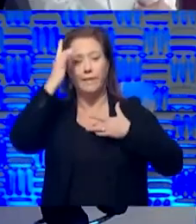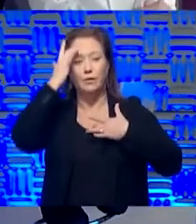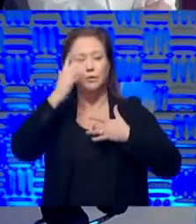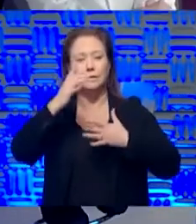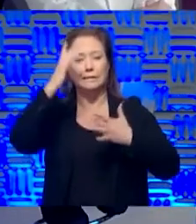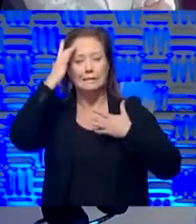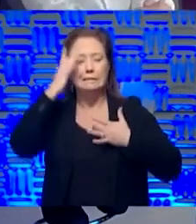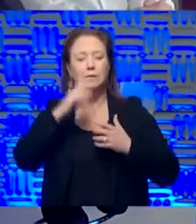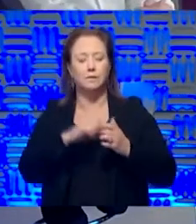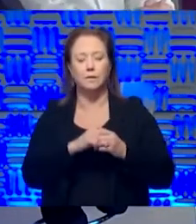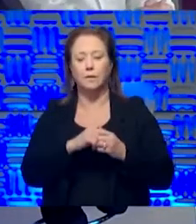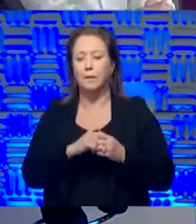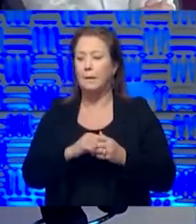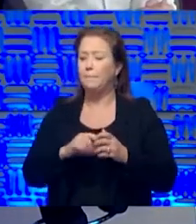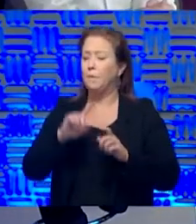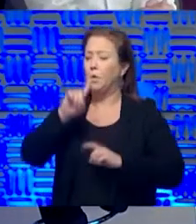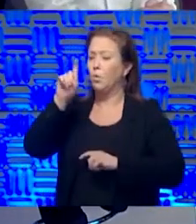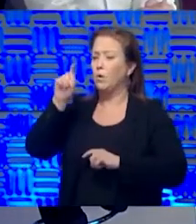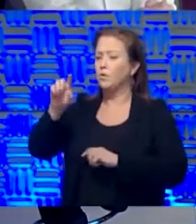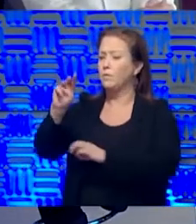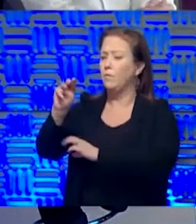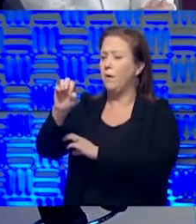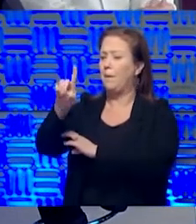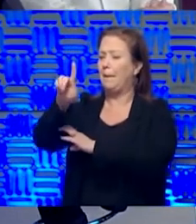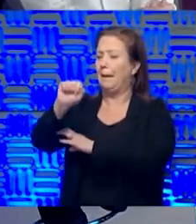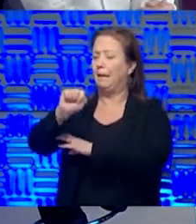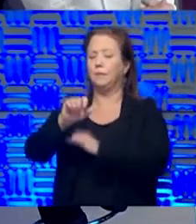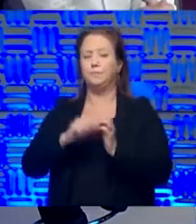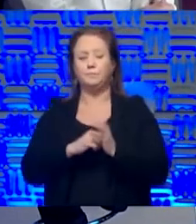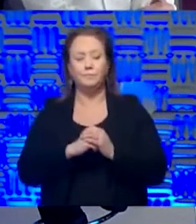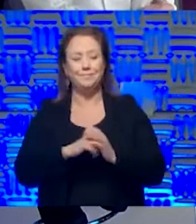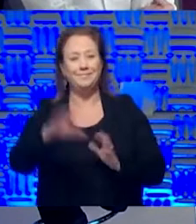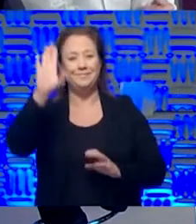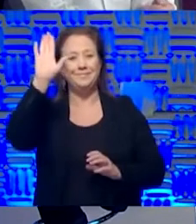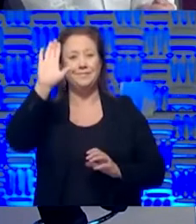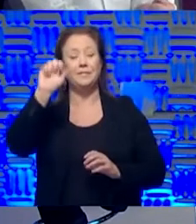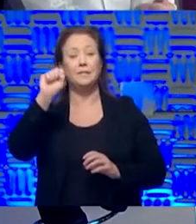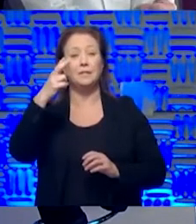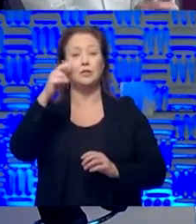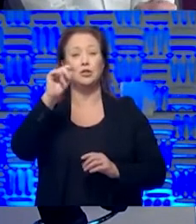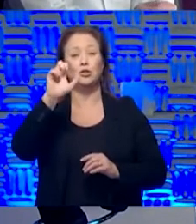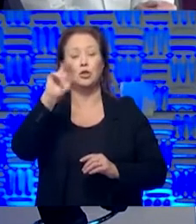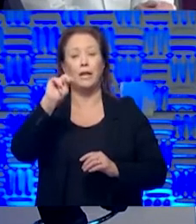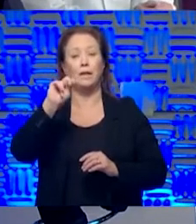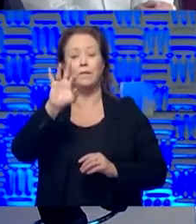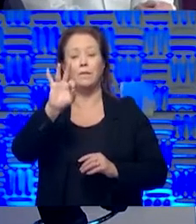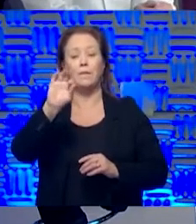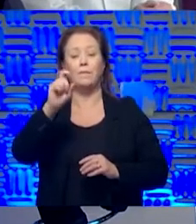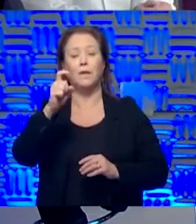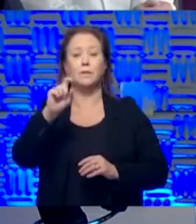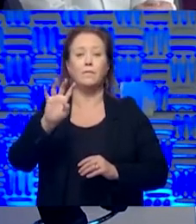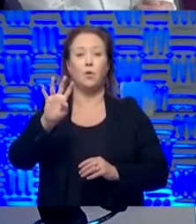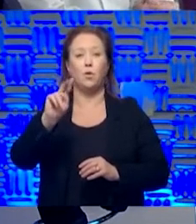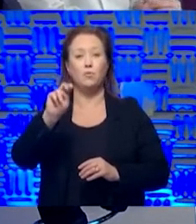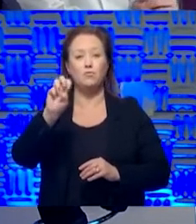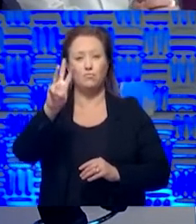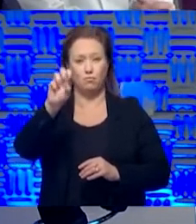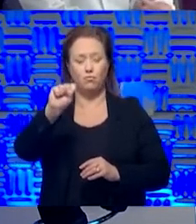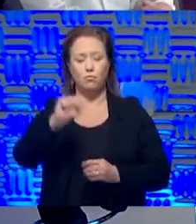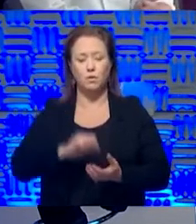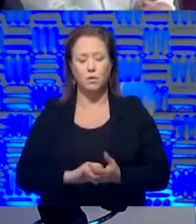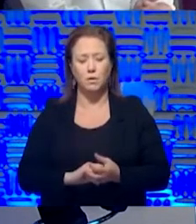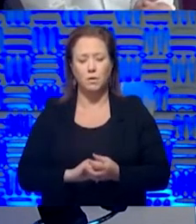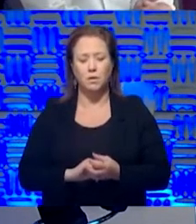Questions from our media friends out there. Um, hi, this is Shannon O'Brien at Fox four news and